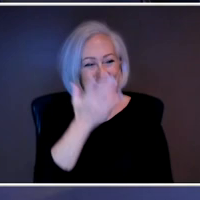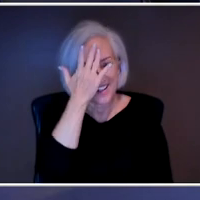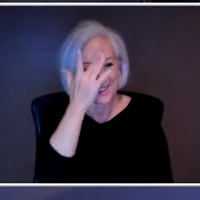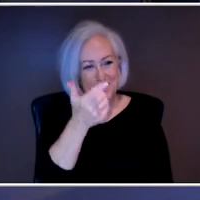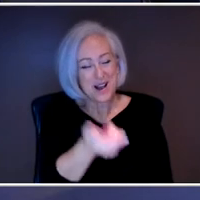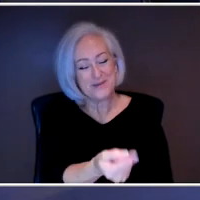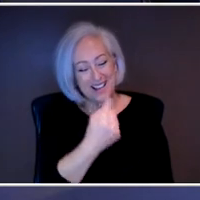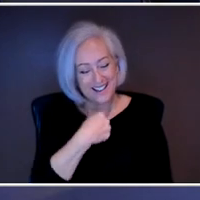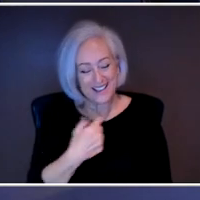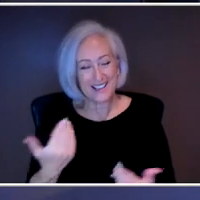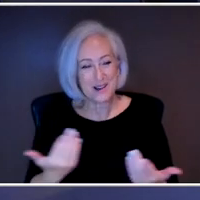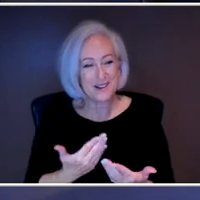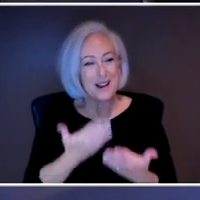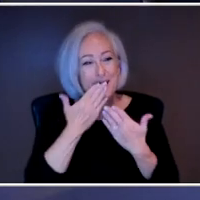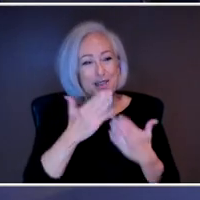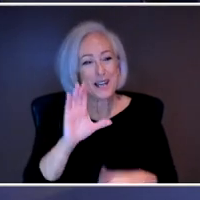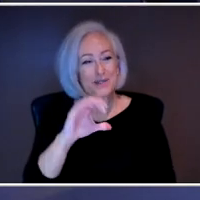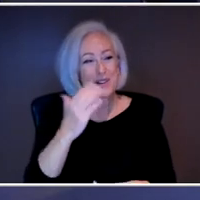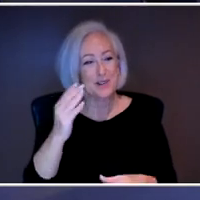Christmas lesson.